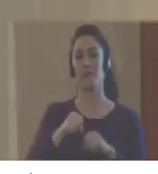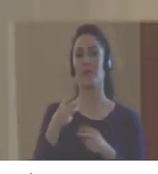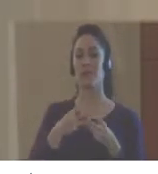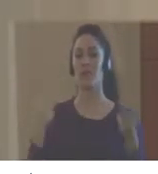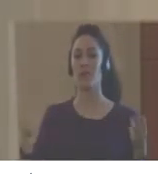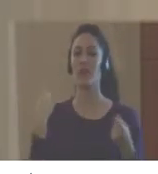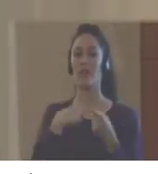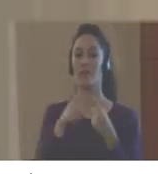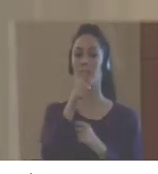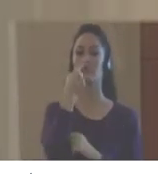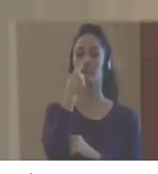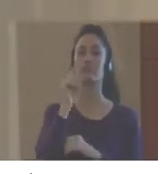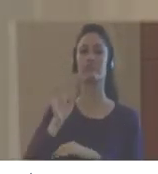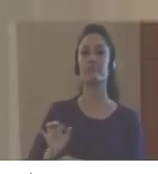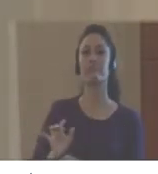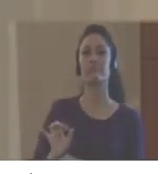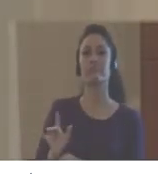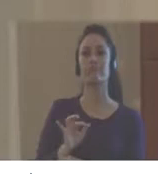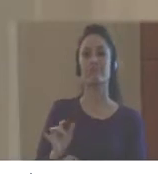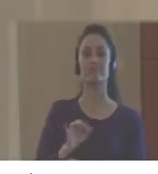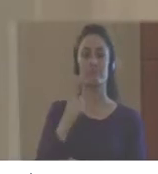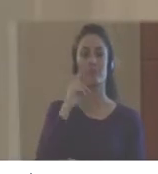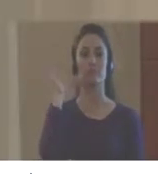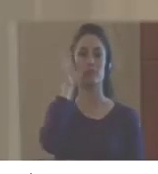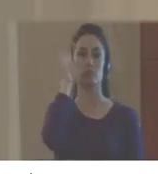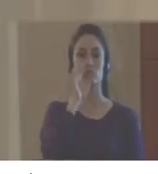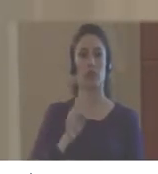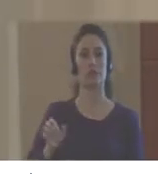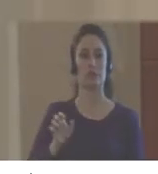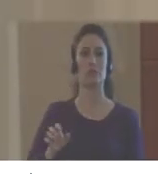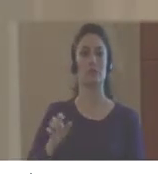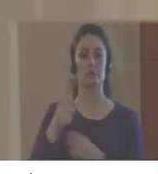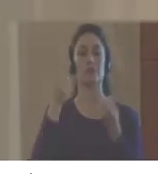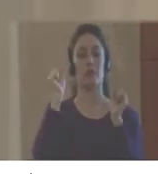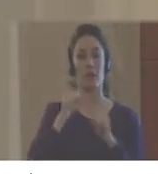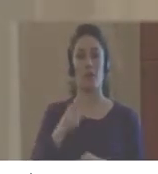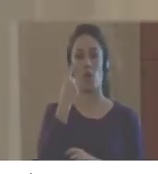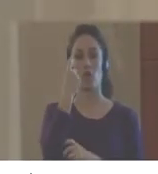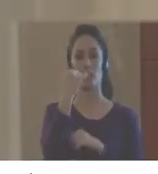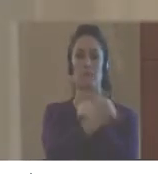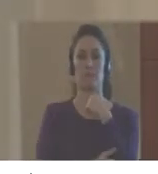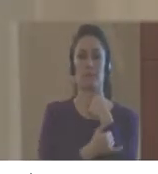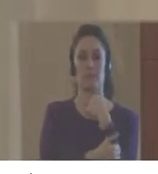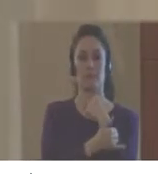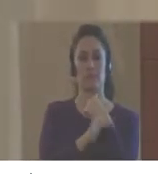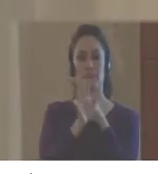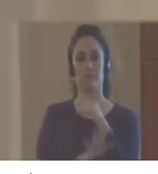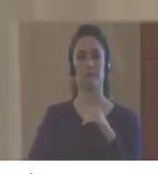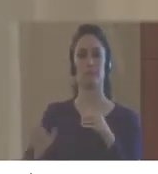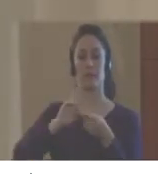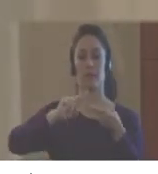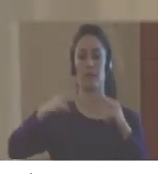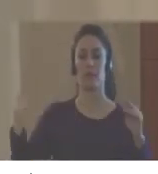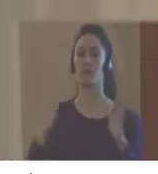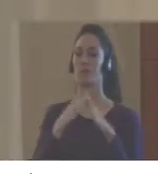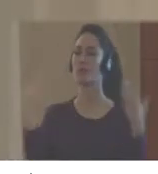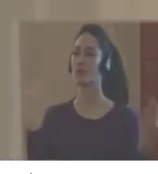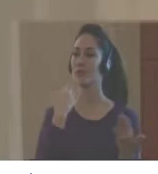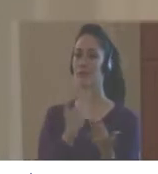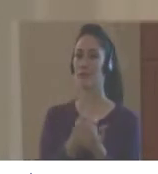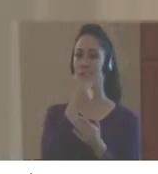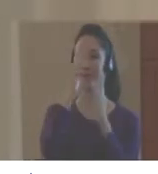of applicating this index, the details on the methodology and material, support material for the